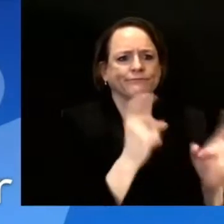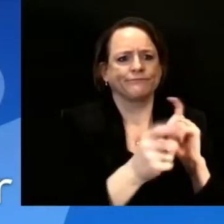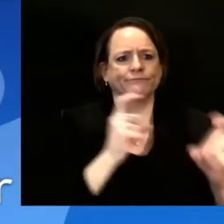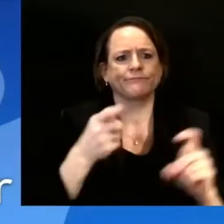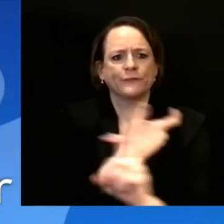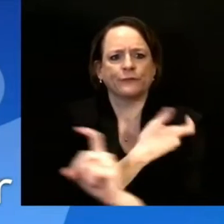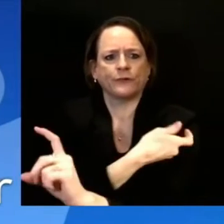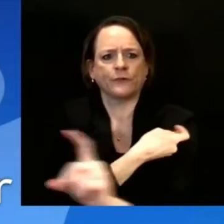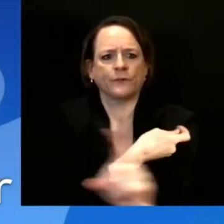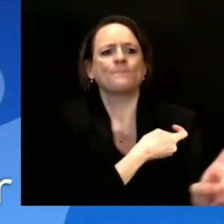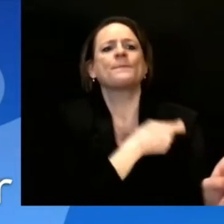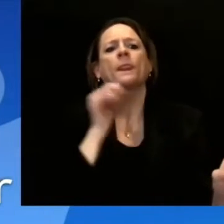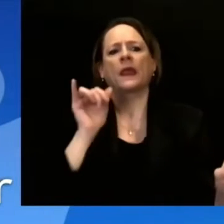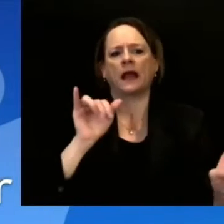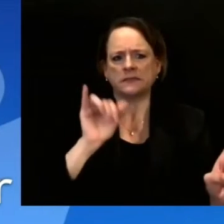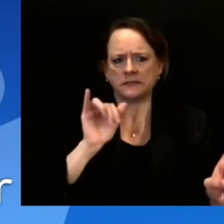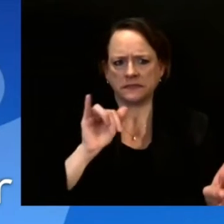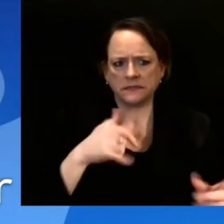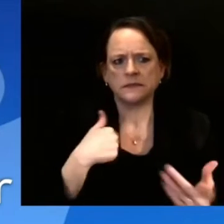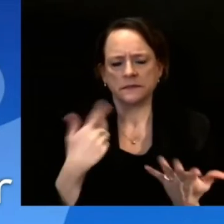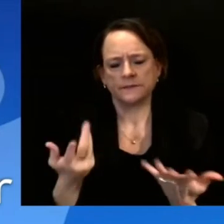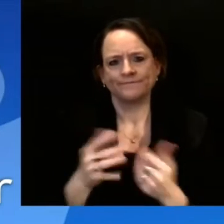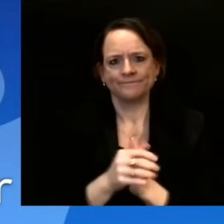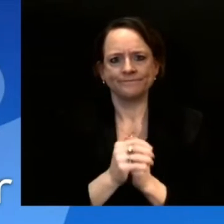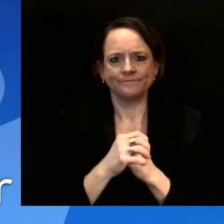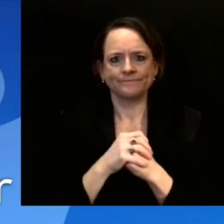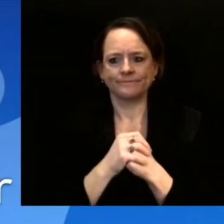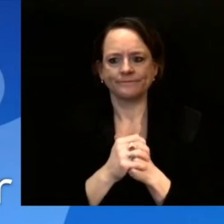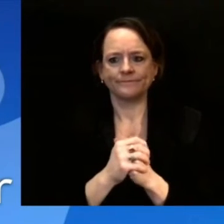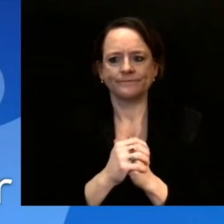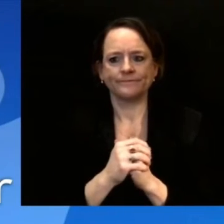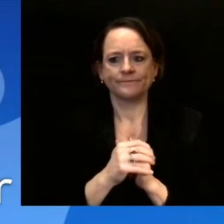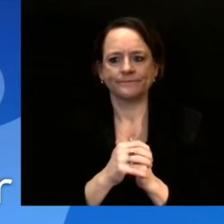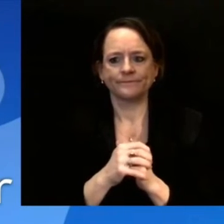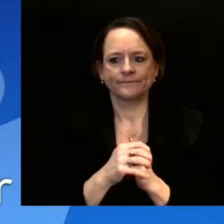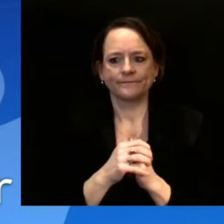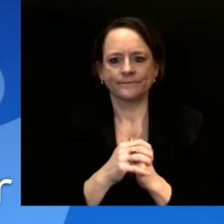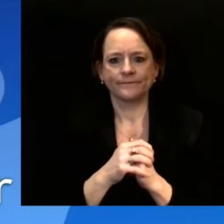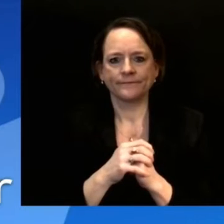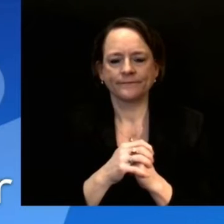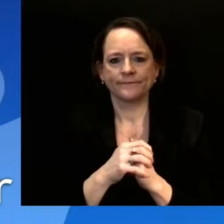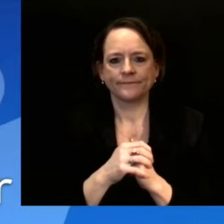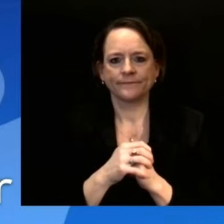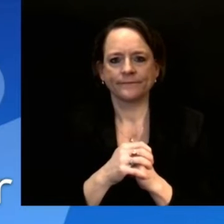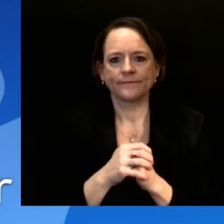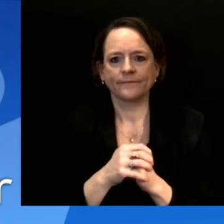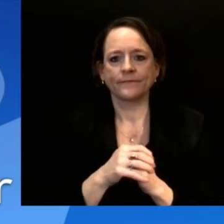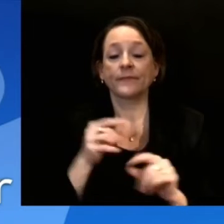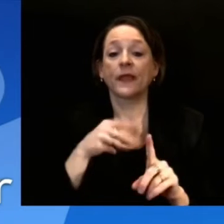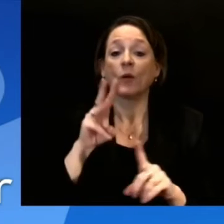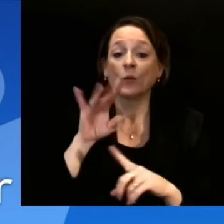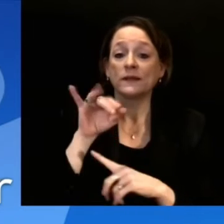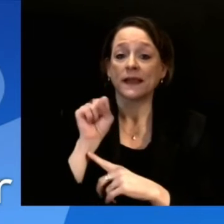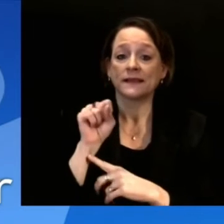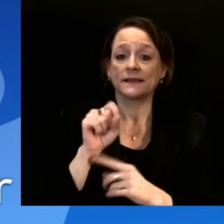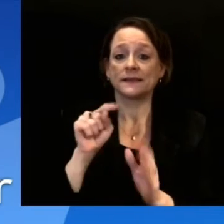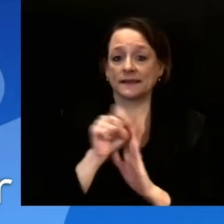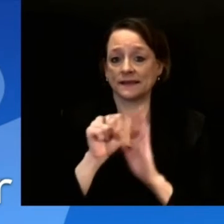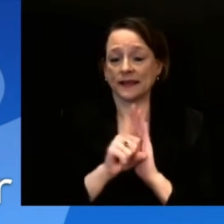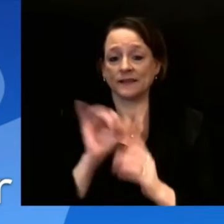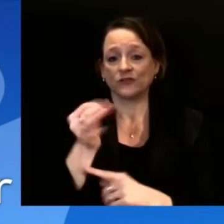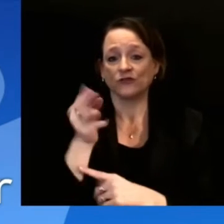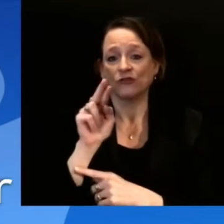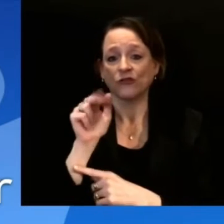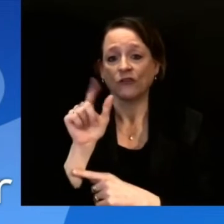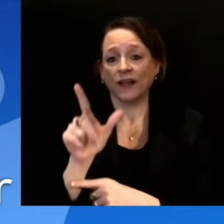Thank you for that. The next question to David Wahlberg at the Wisconsin State Journal. David. Yes, thank you.